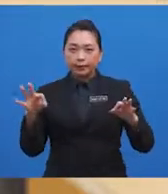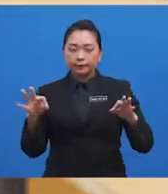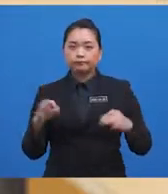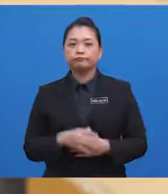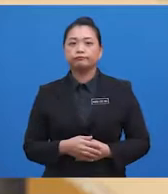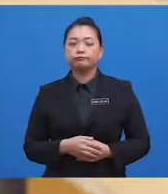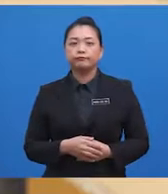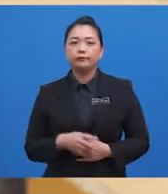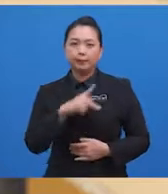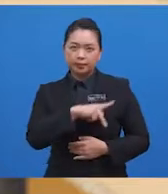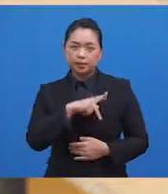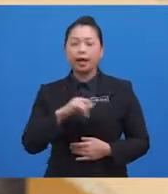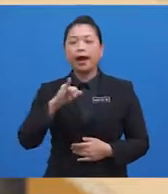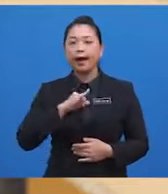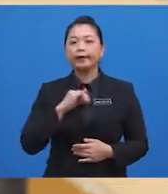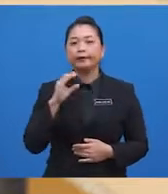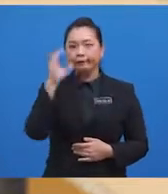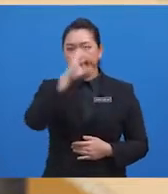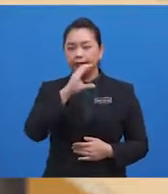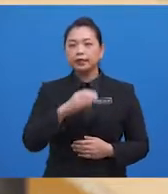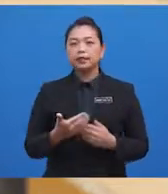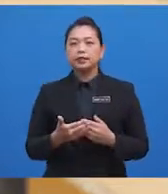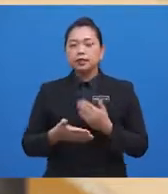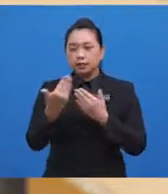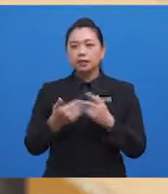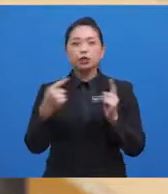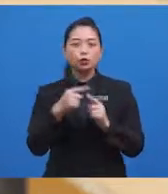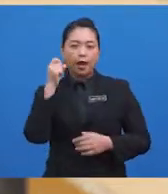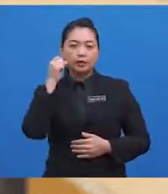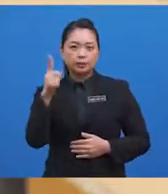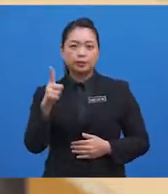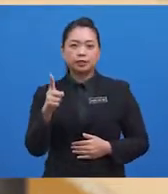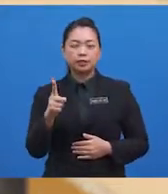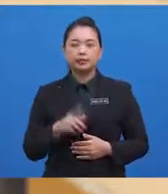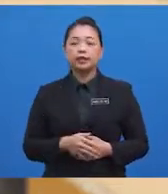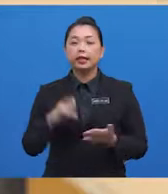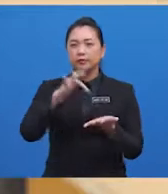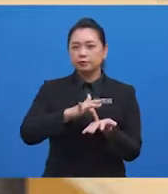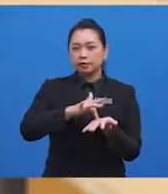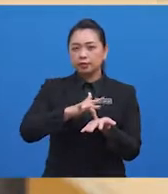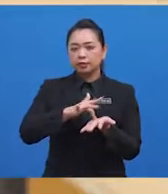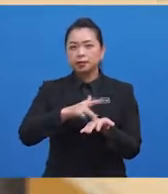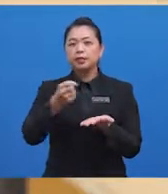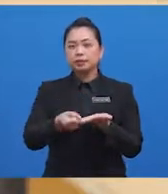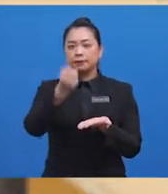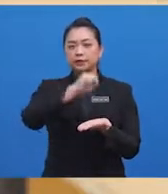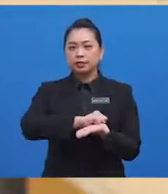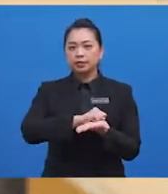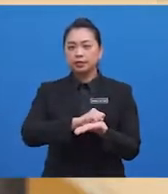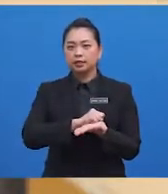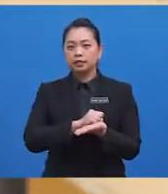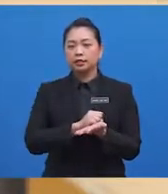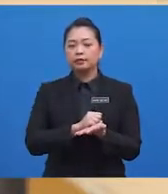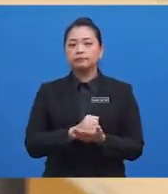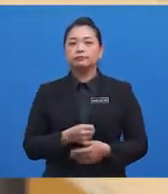Personally, I find it easier to understand a text about a clinical subject such as substance abuse